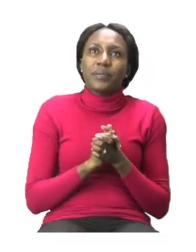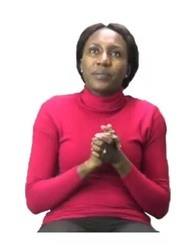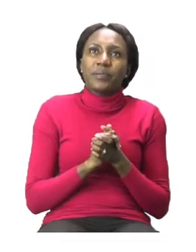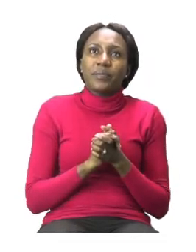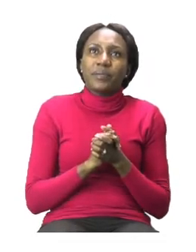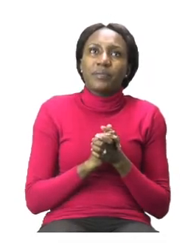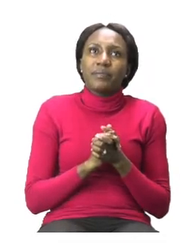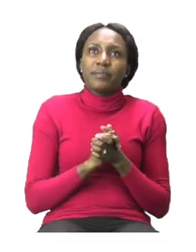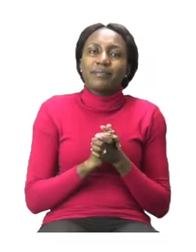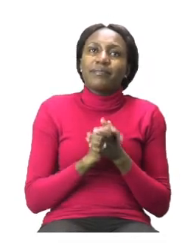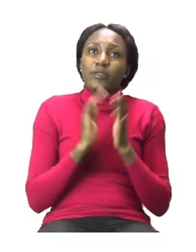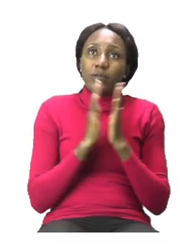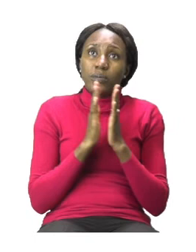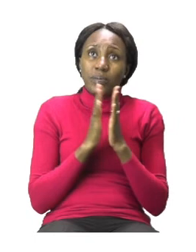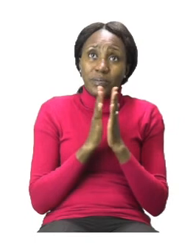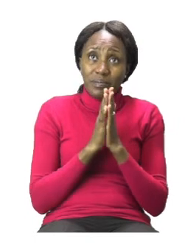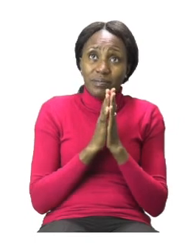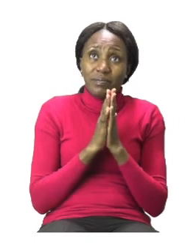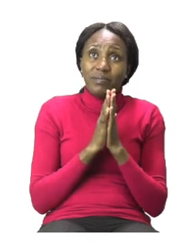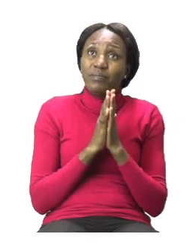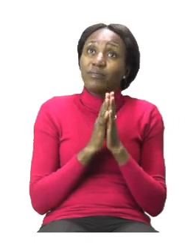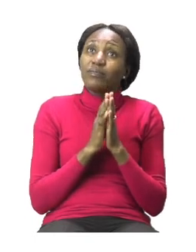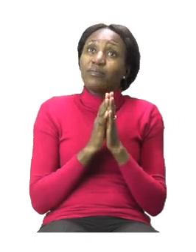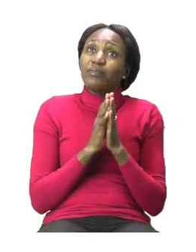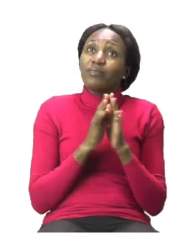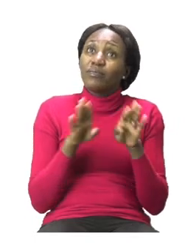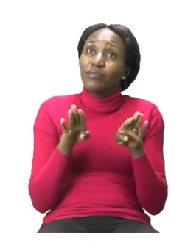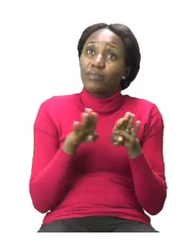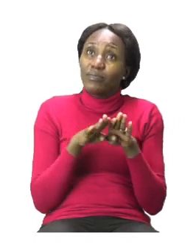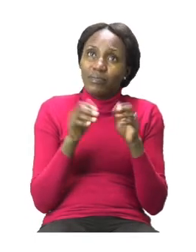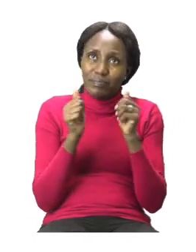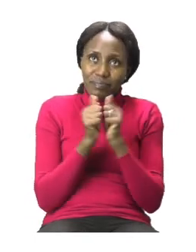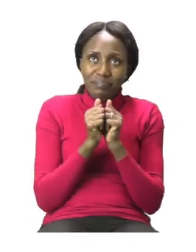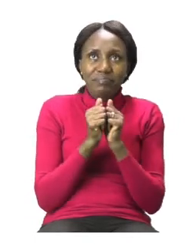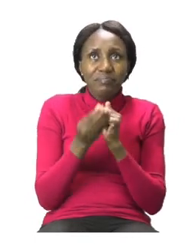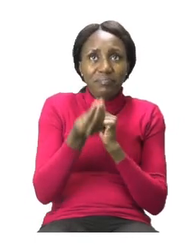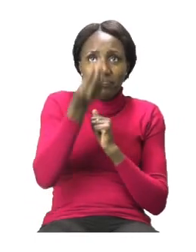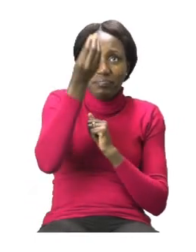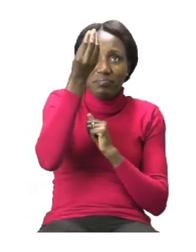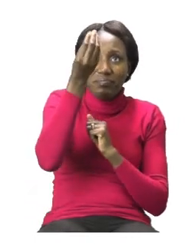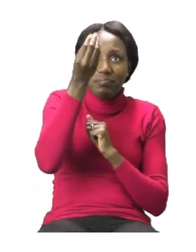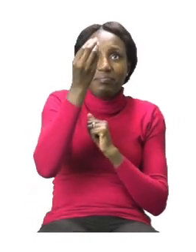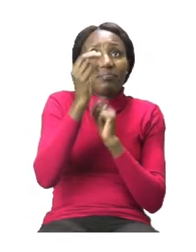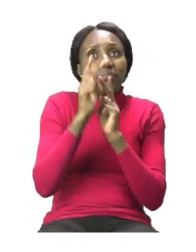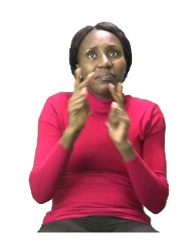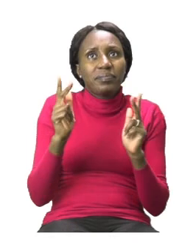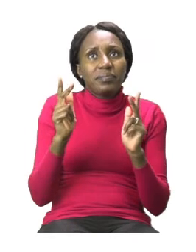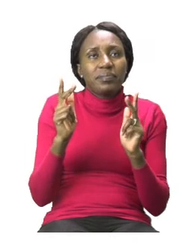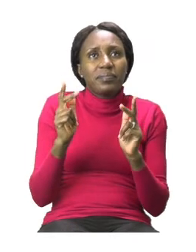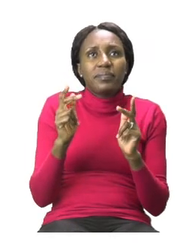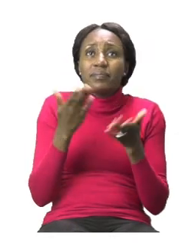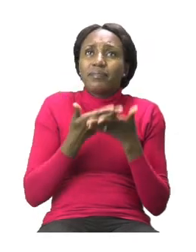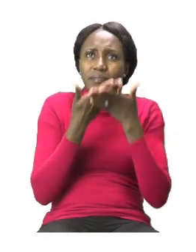you talk about each and every food item before you circle it. But I want to give you one clue.